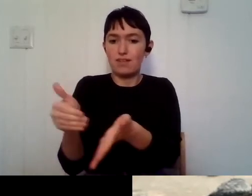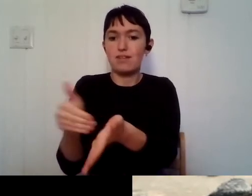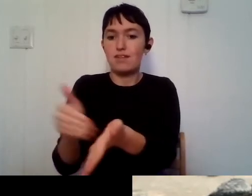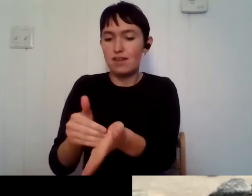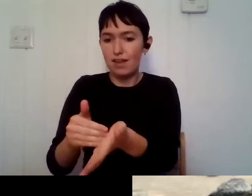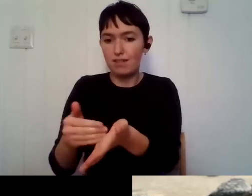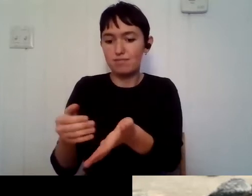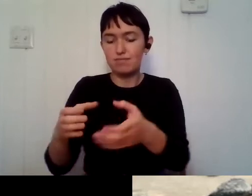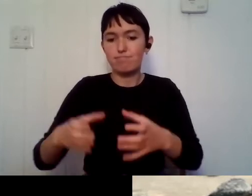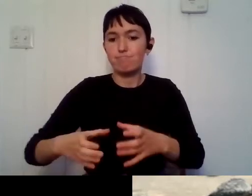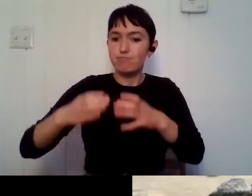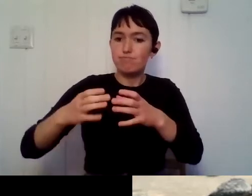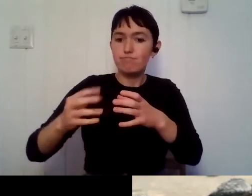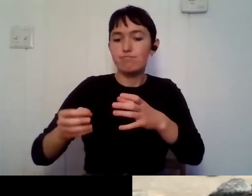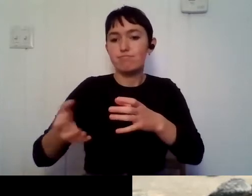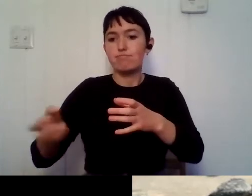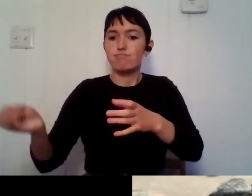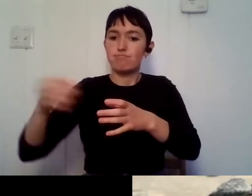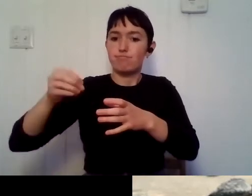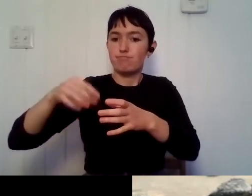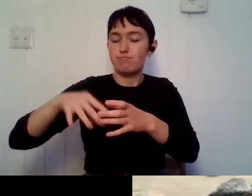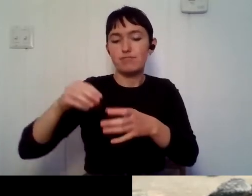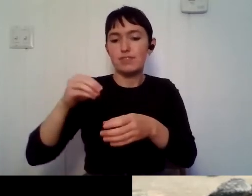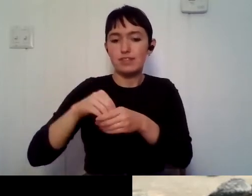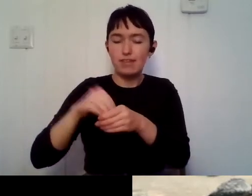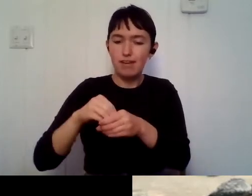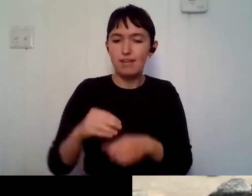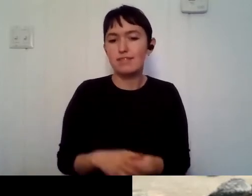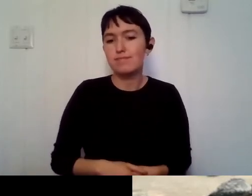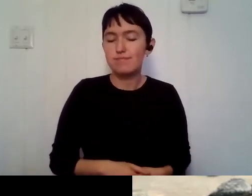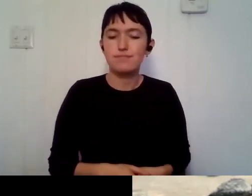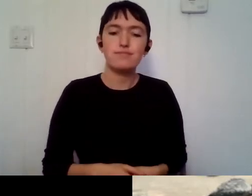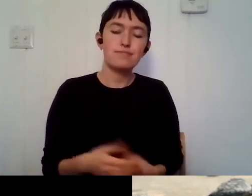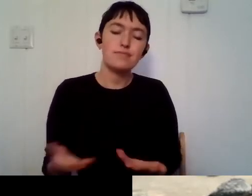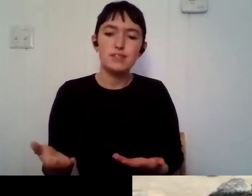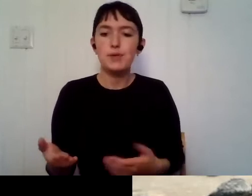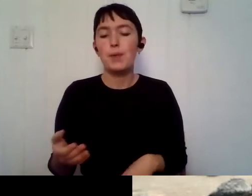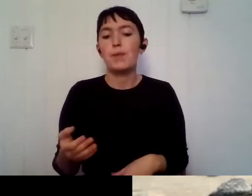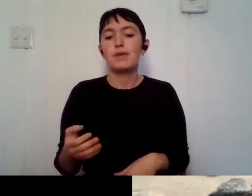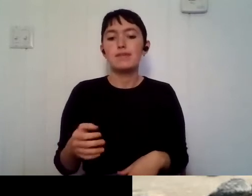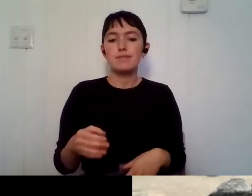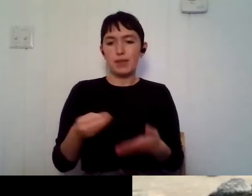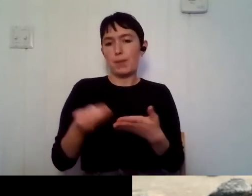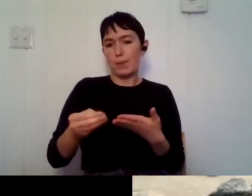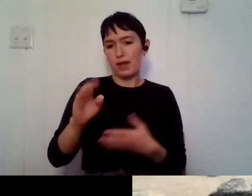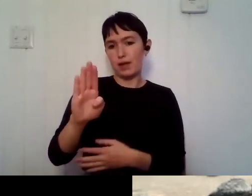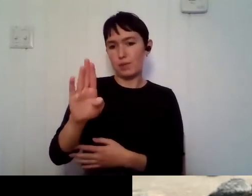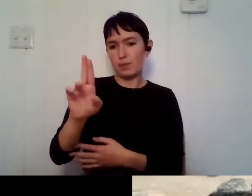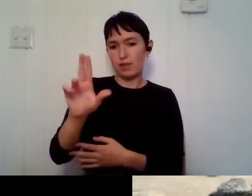all those single use, um, packaging. just buy one bulk and separate into your home on separate containers.